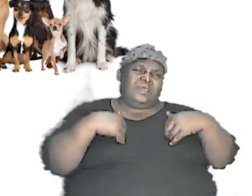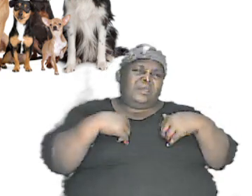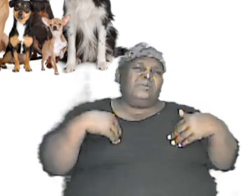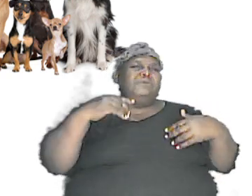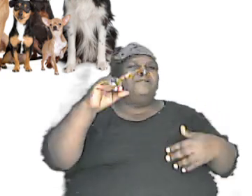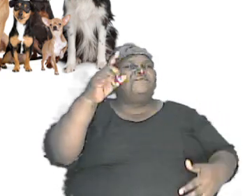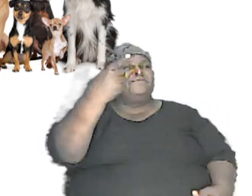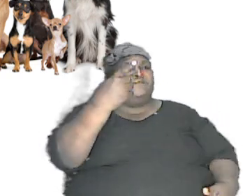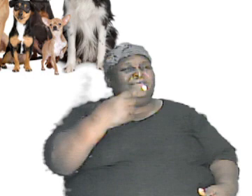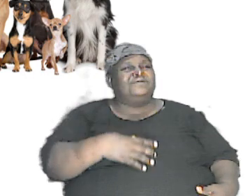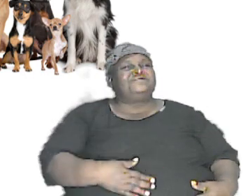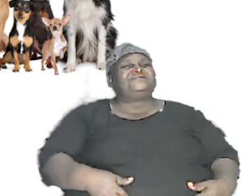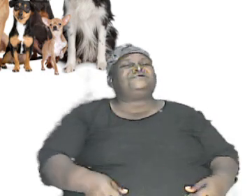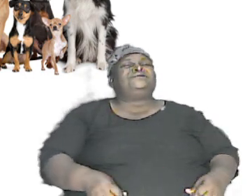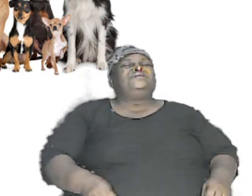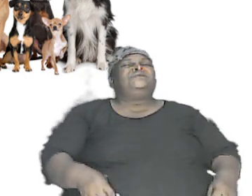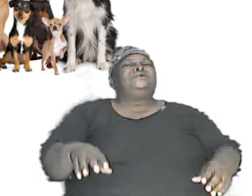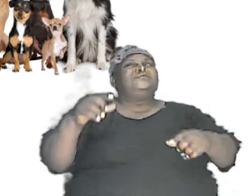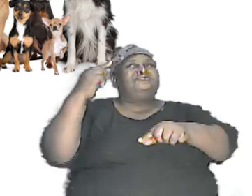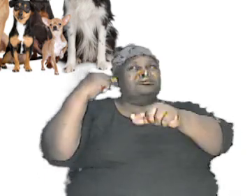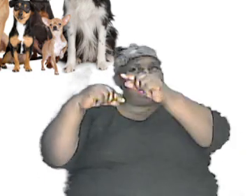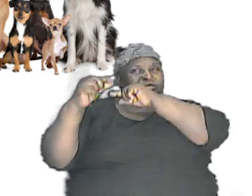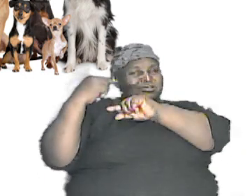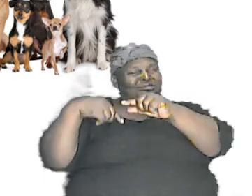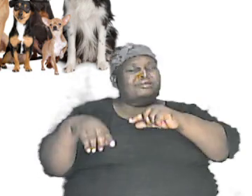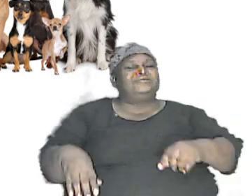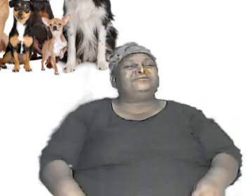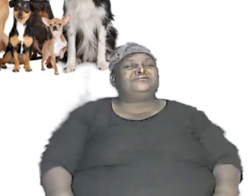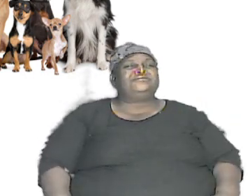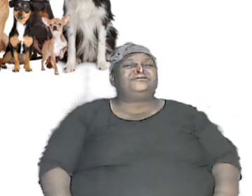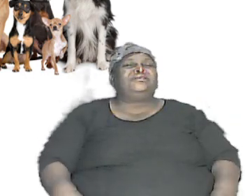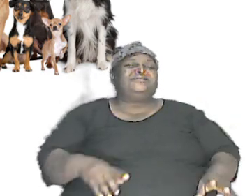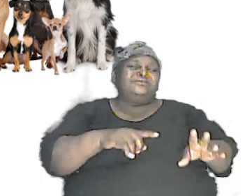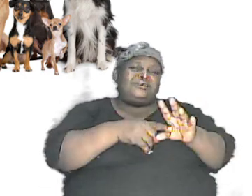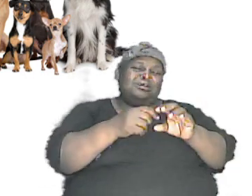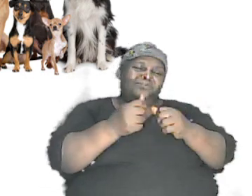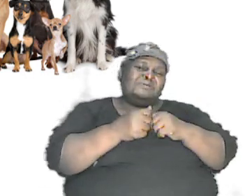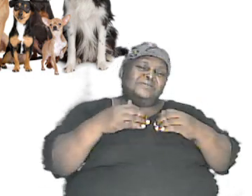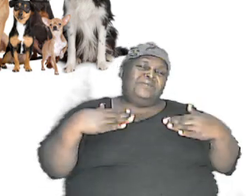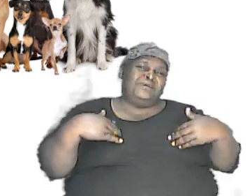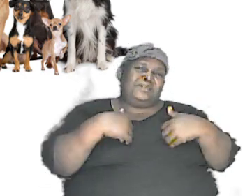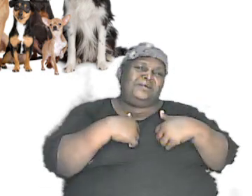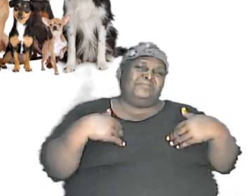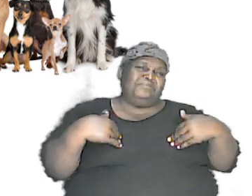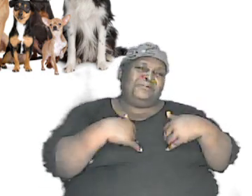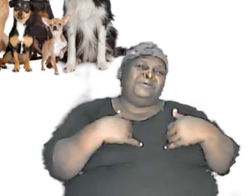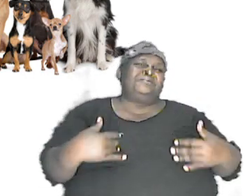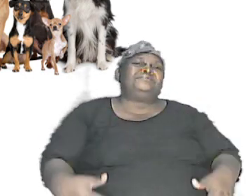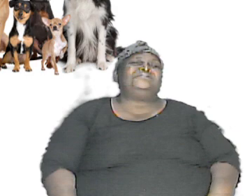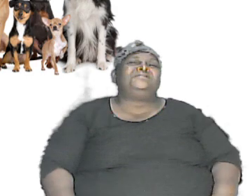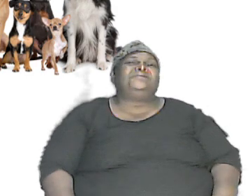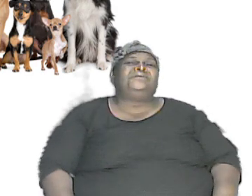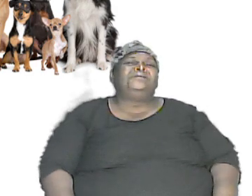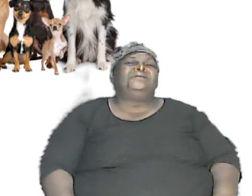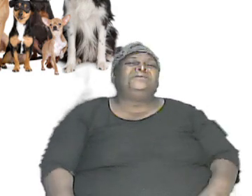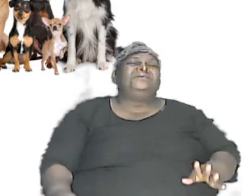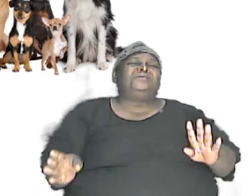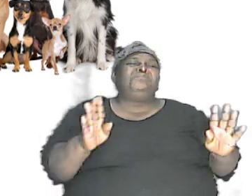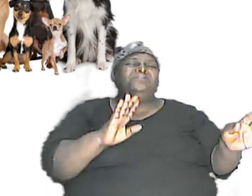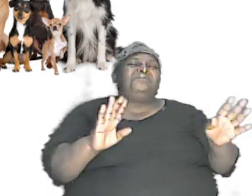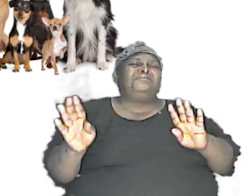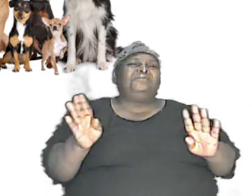study we are going to do genetics and we're coming to that and we're going to start with animals because if you notice the behavioral